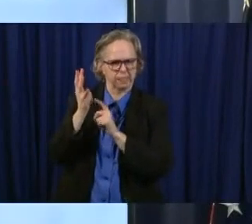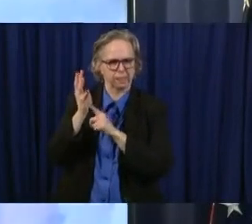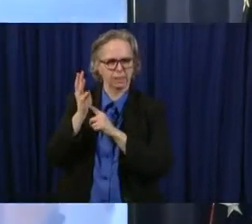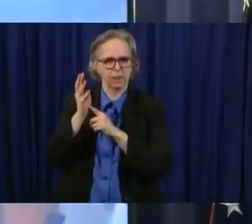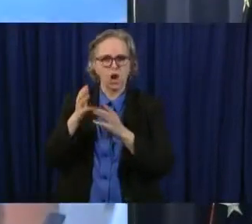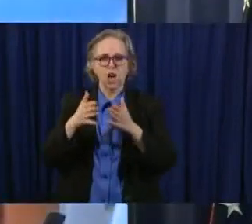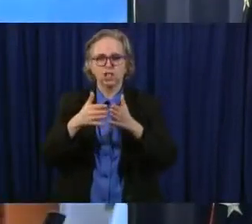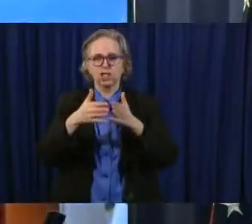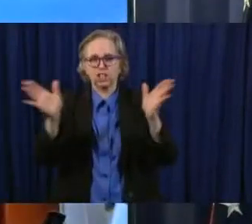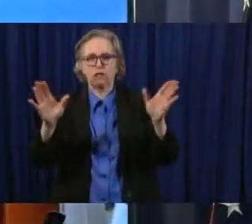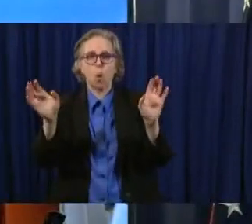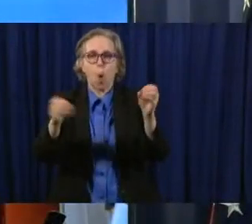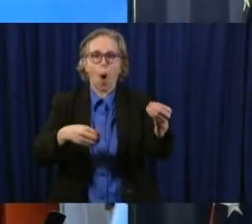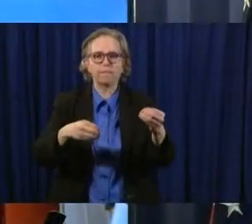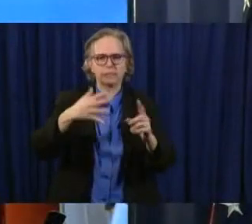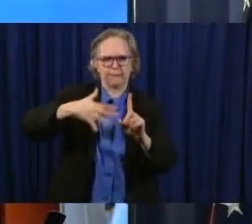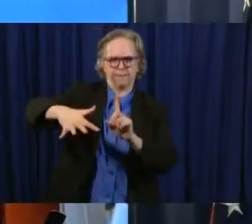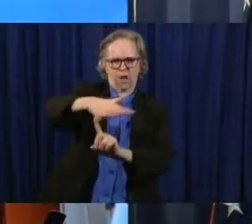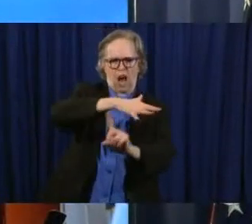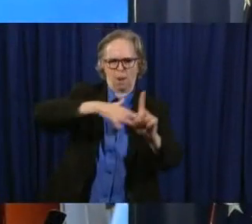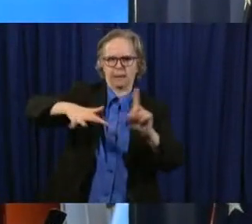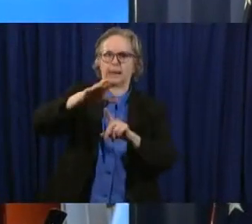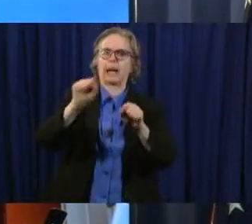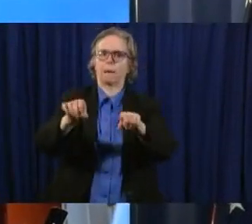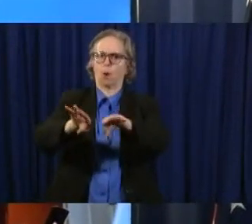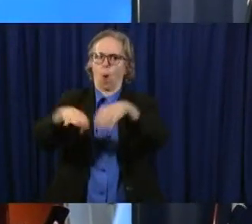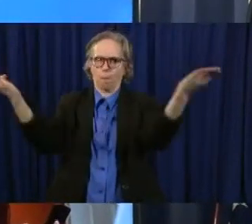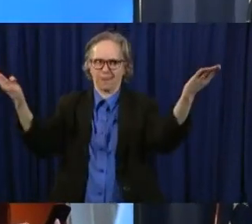will be able to be open. Um,